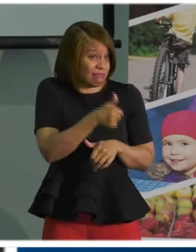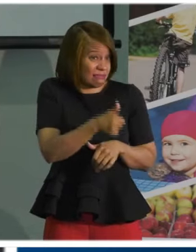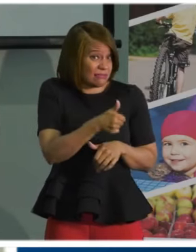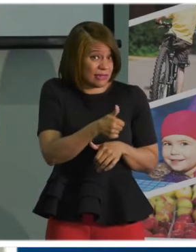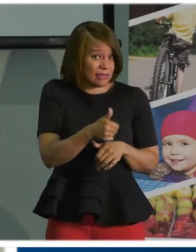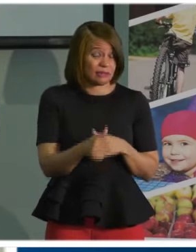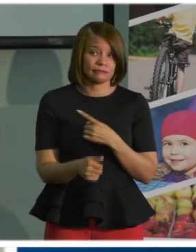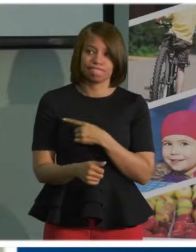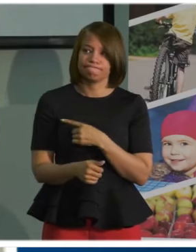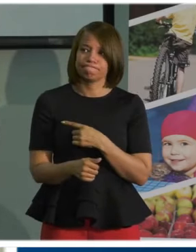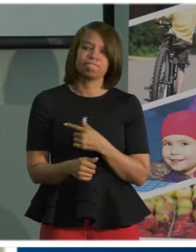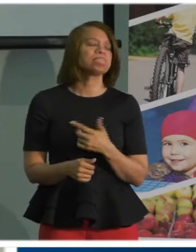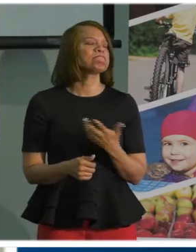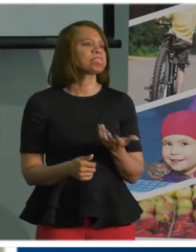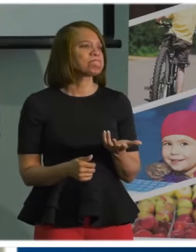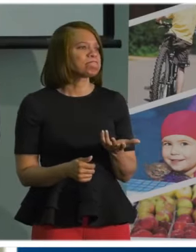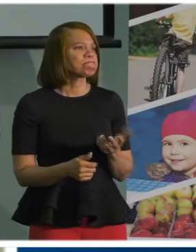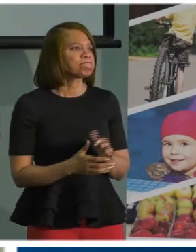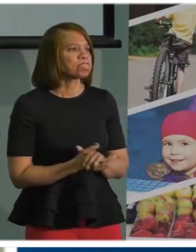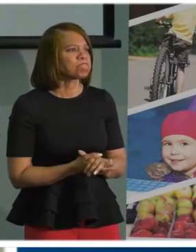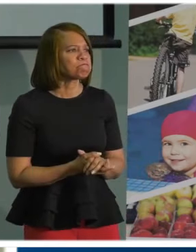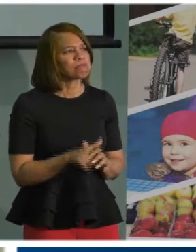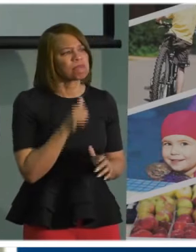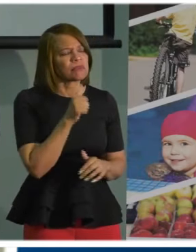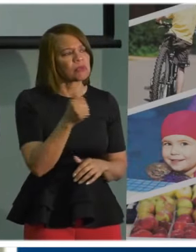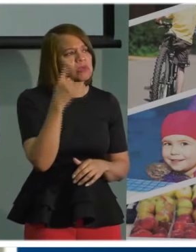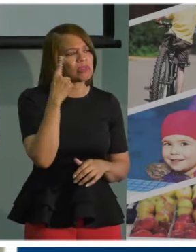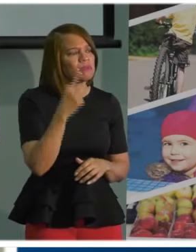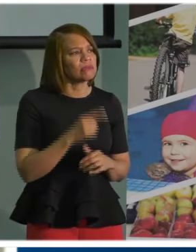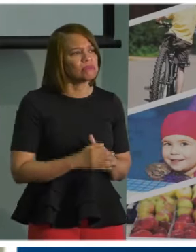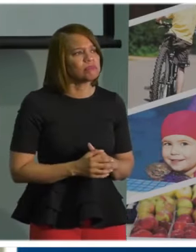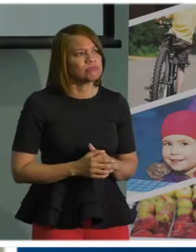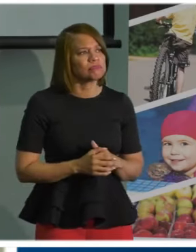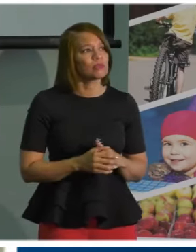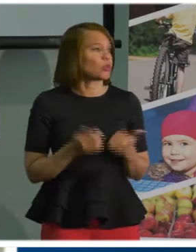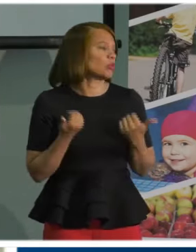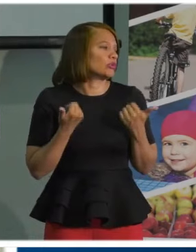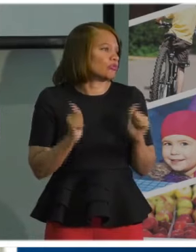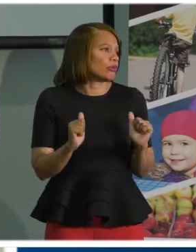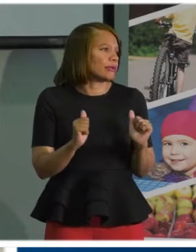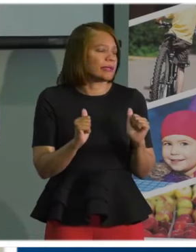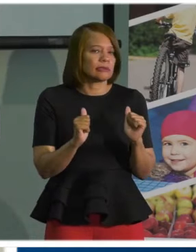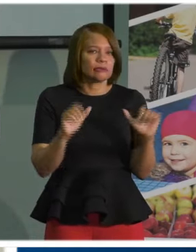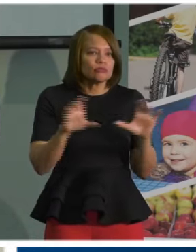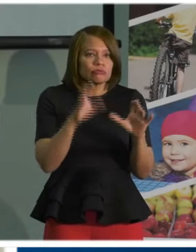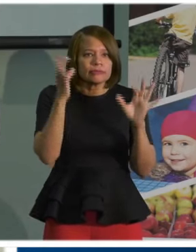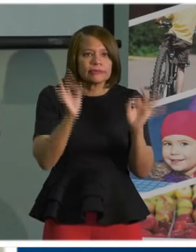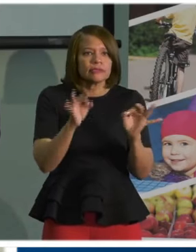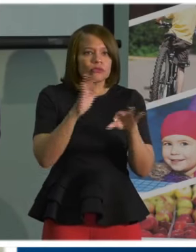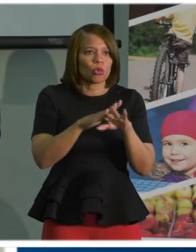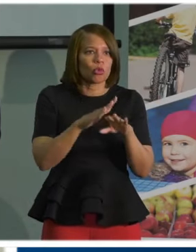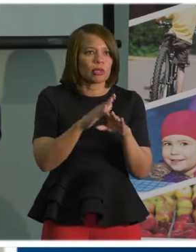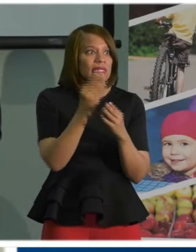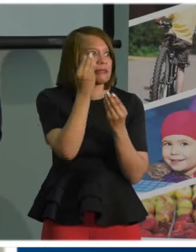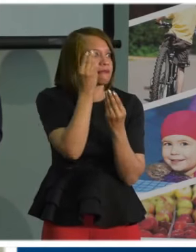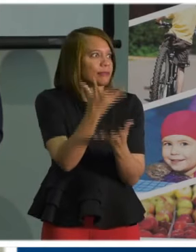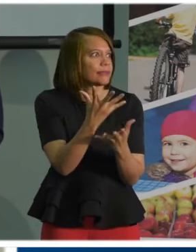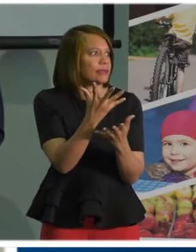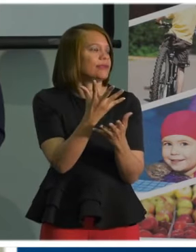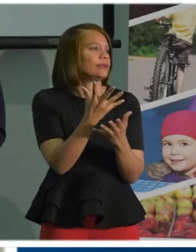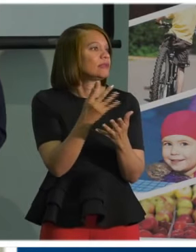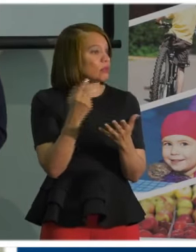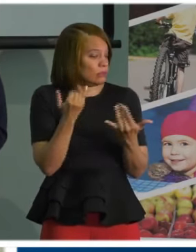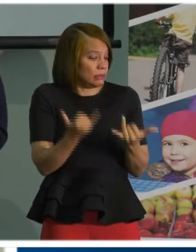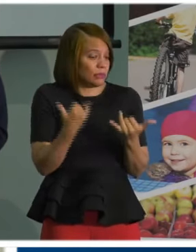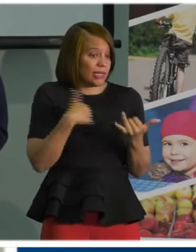I don't believe, uh, so I think, you know, we're trying to make informed decisions based on data, science, and